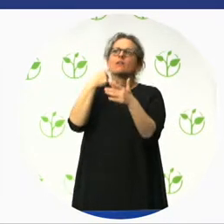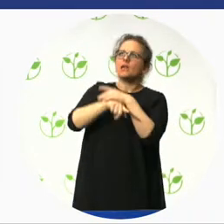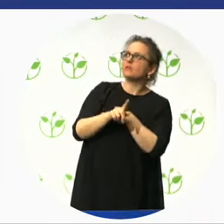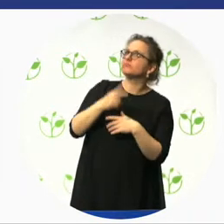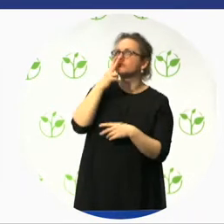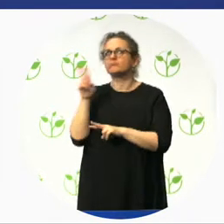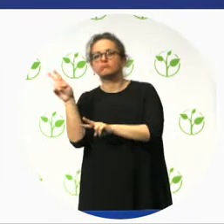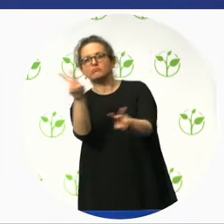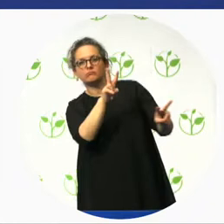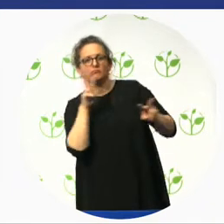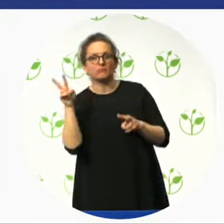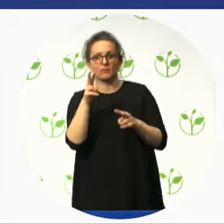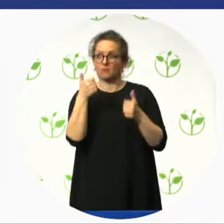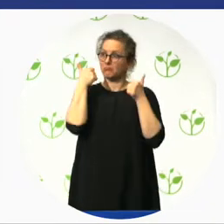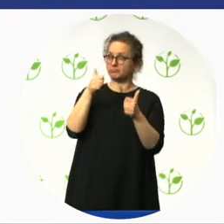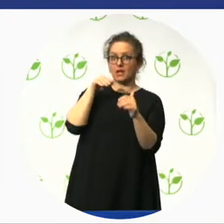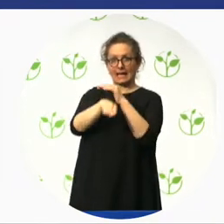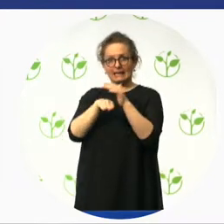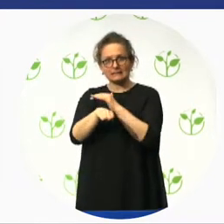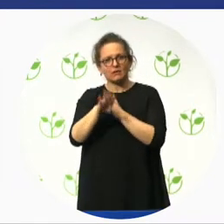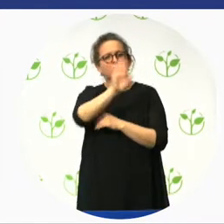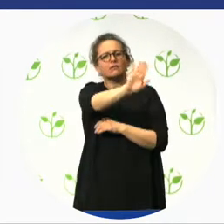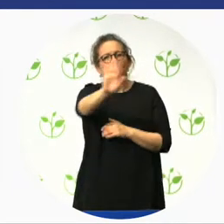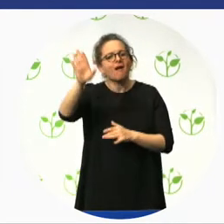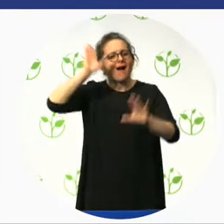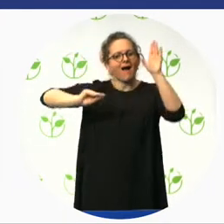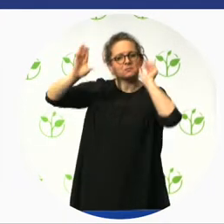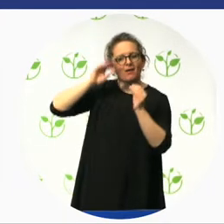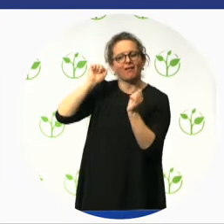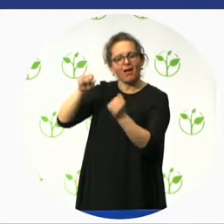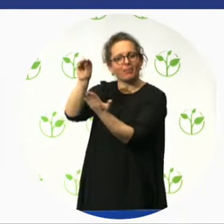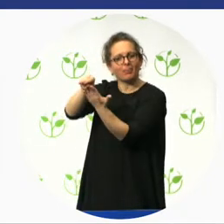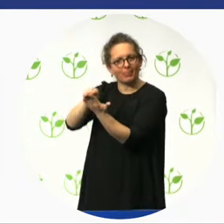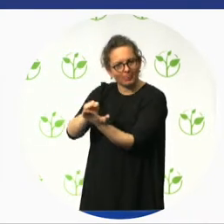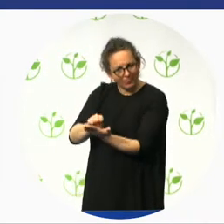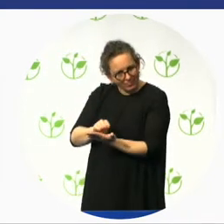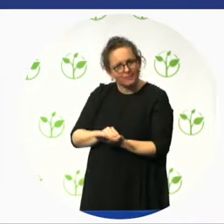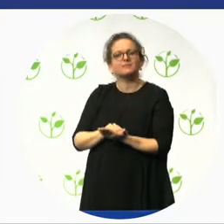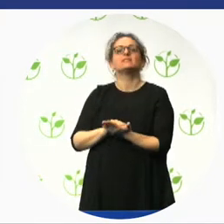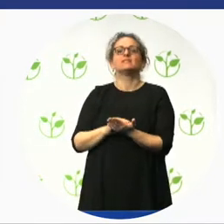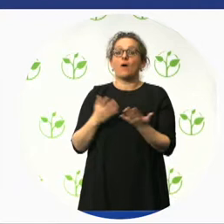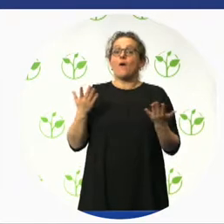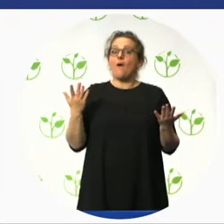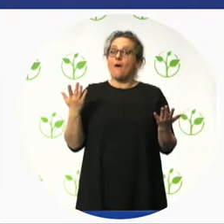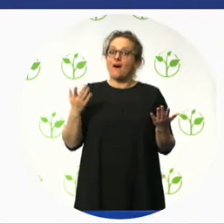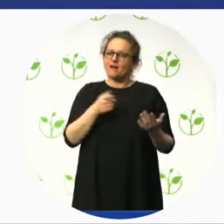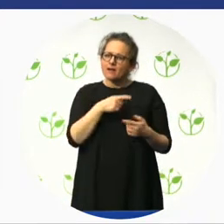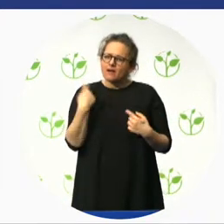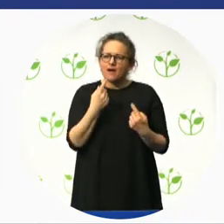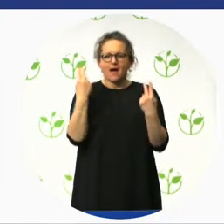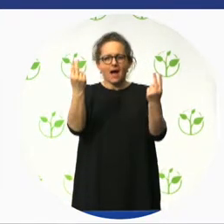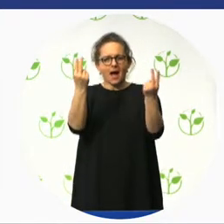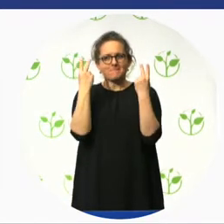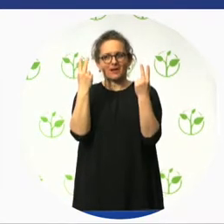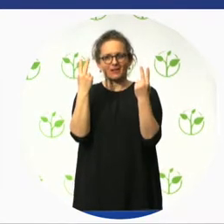And, really, behind the certification program is understanding that accessibility is not simply meeting a checklist. It's not meeting